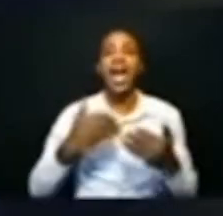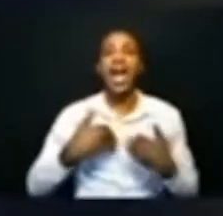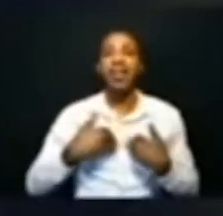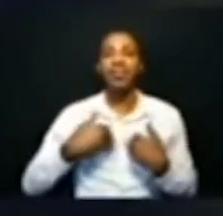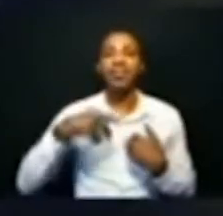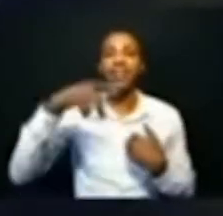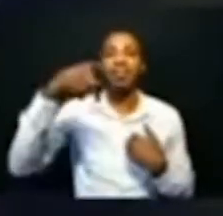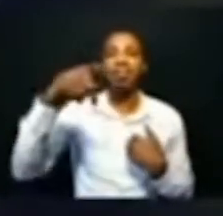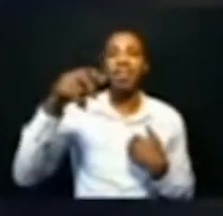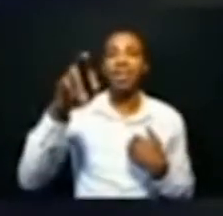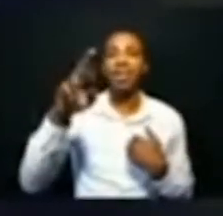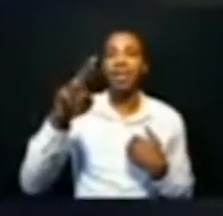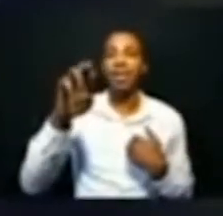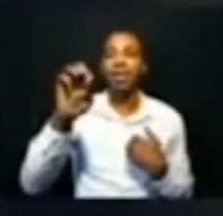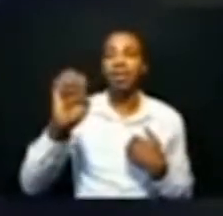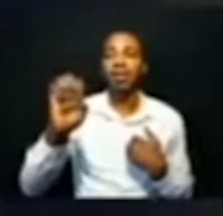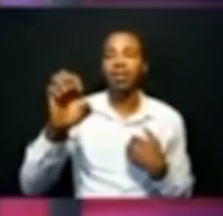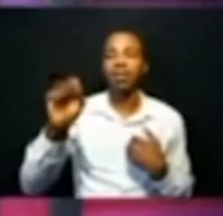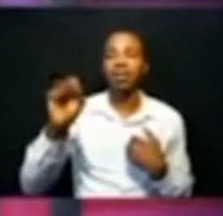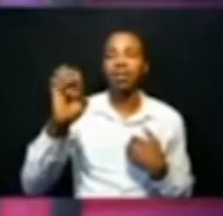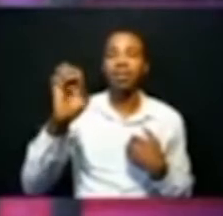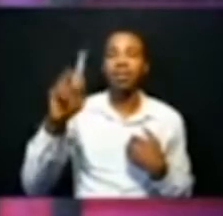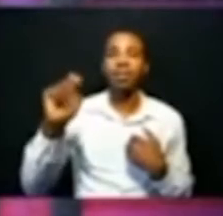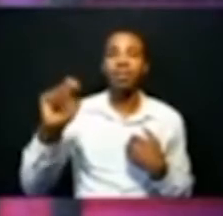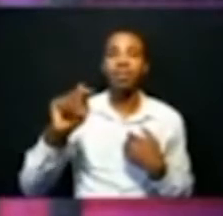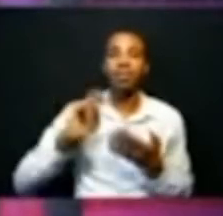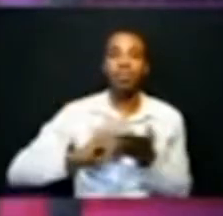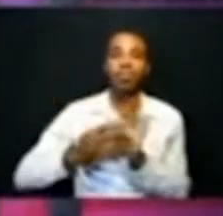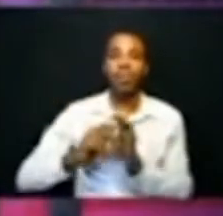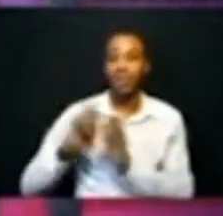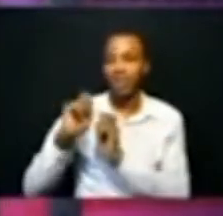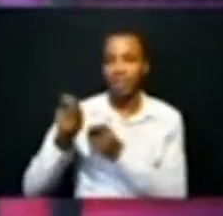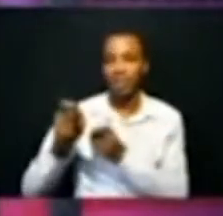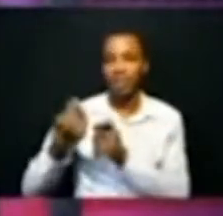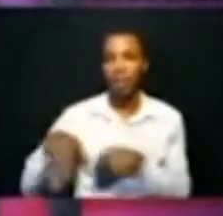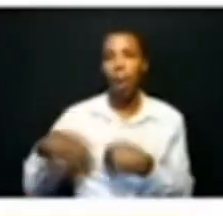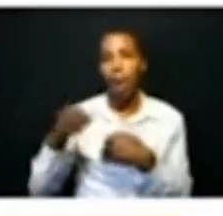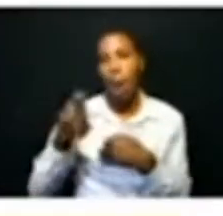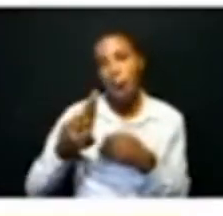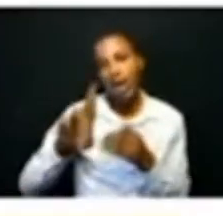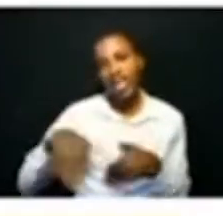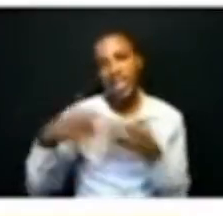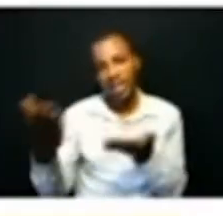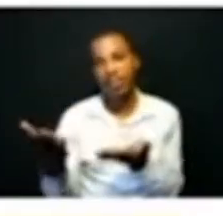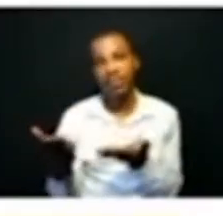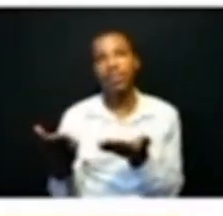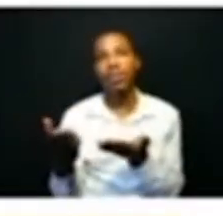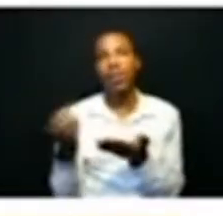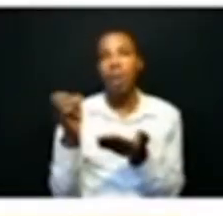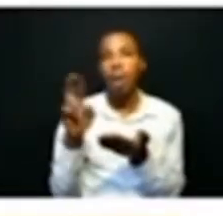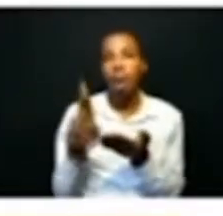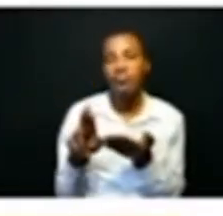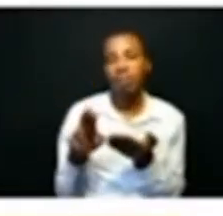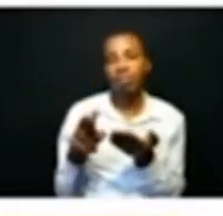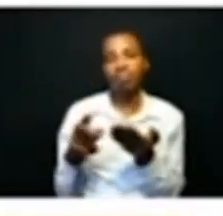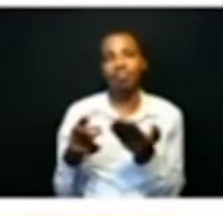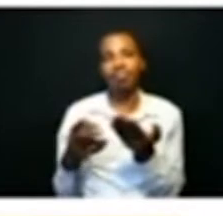to finish or endow